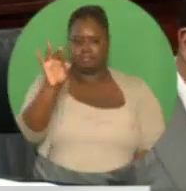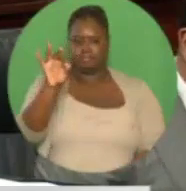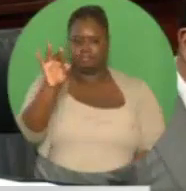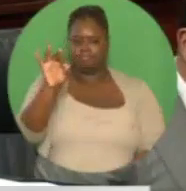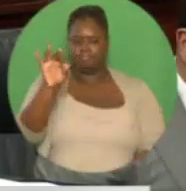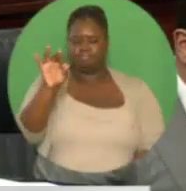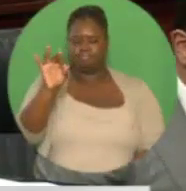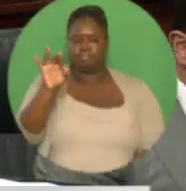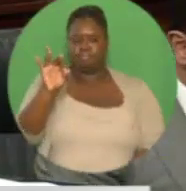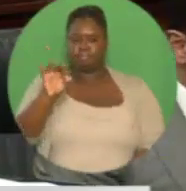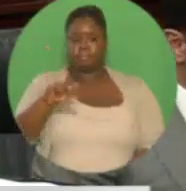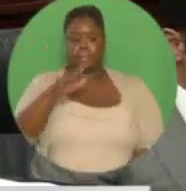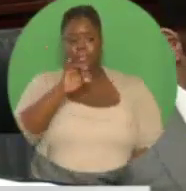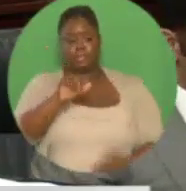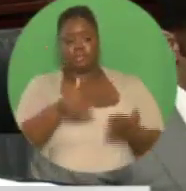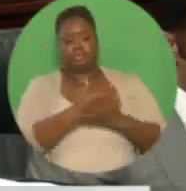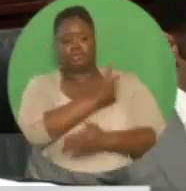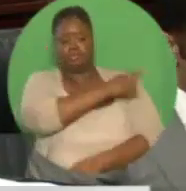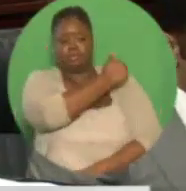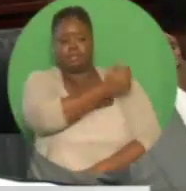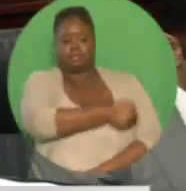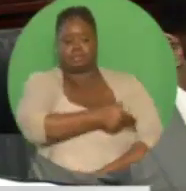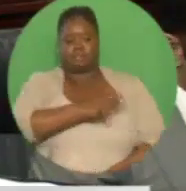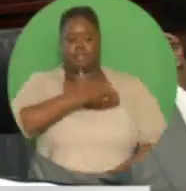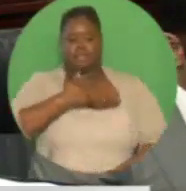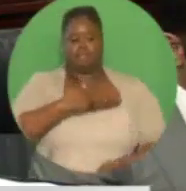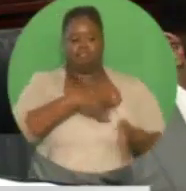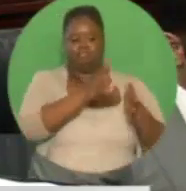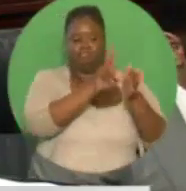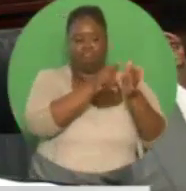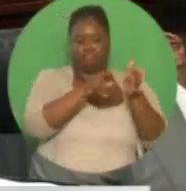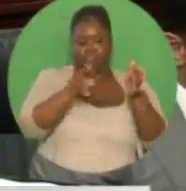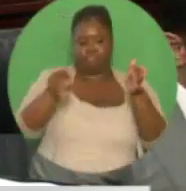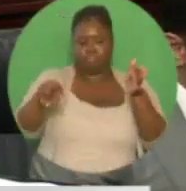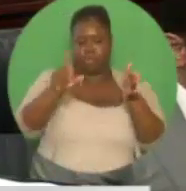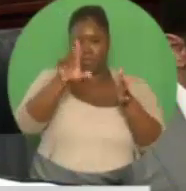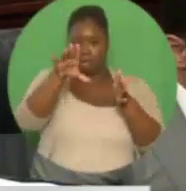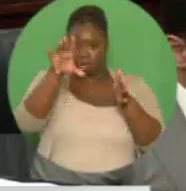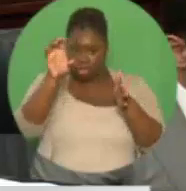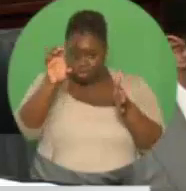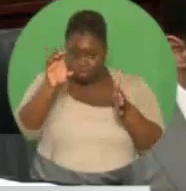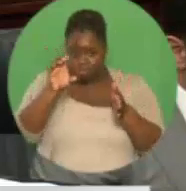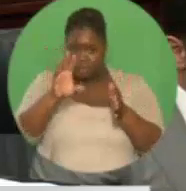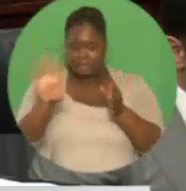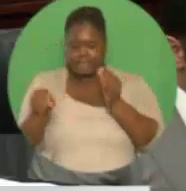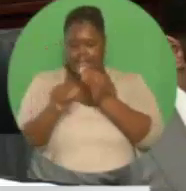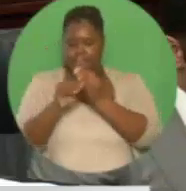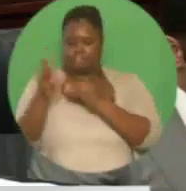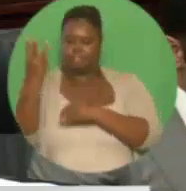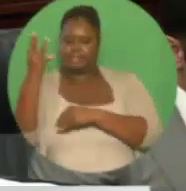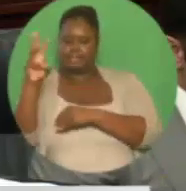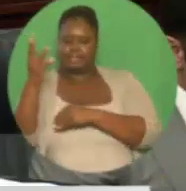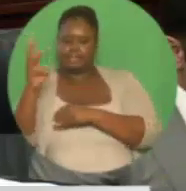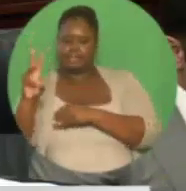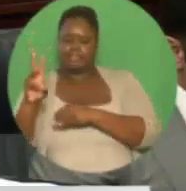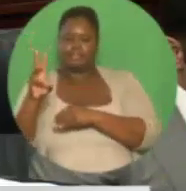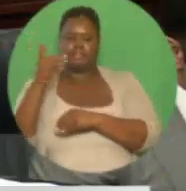the new hospital will have 100 beds for inpatients and 16 additional beds for daycare patients.